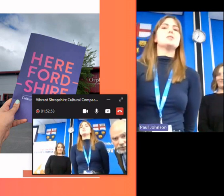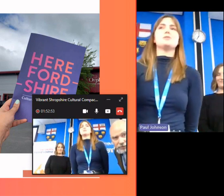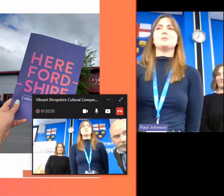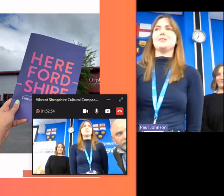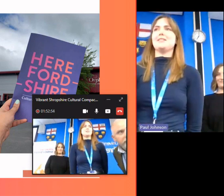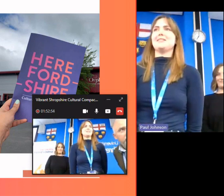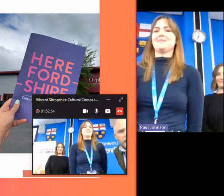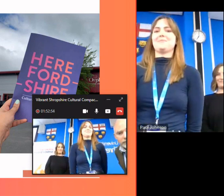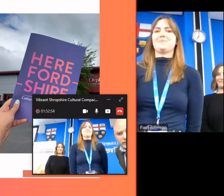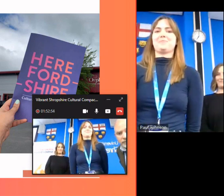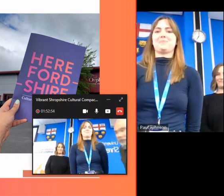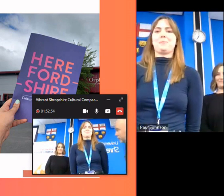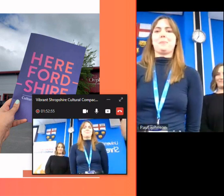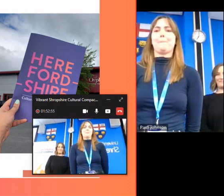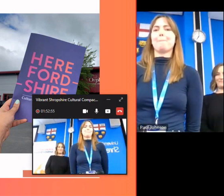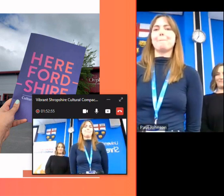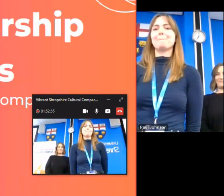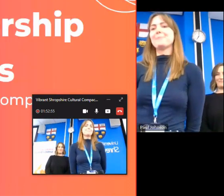technical difficulties